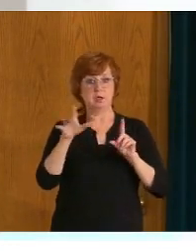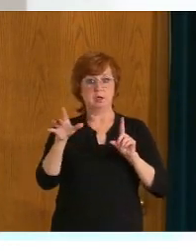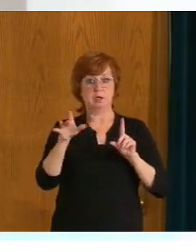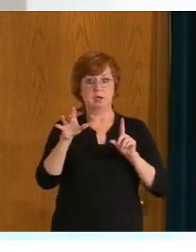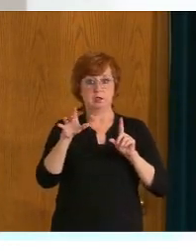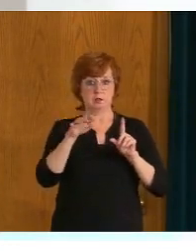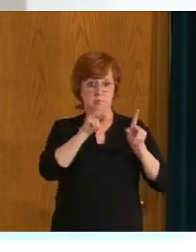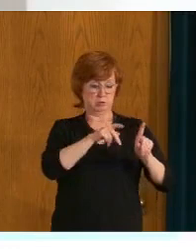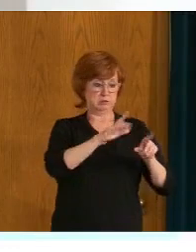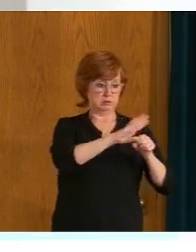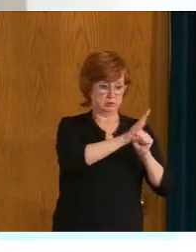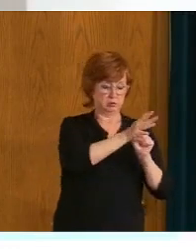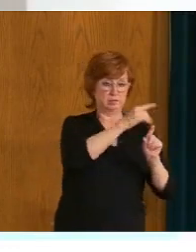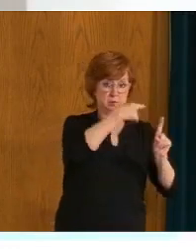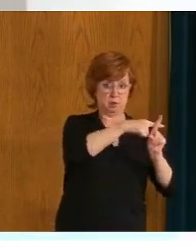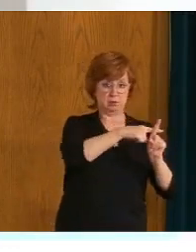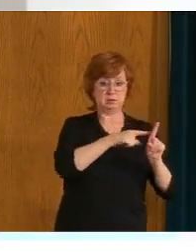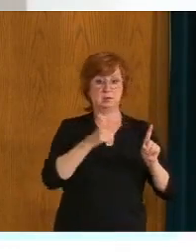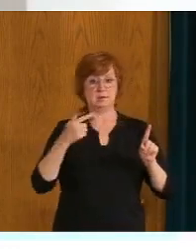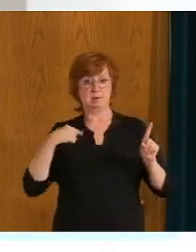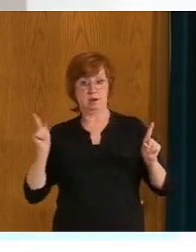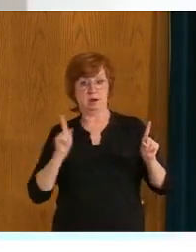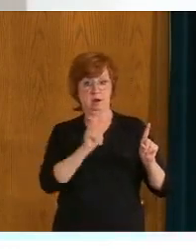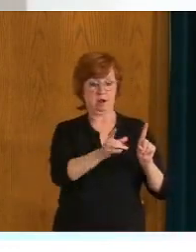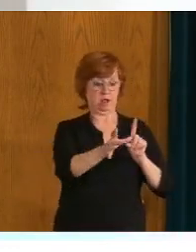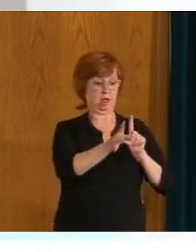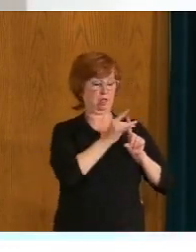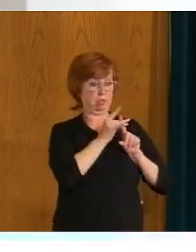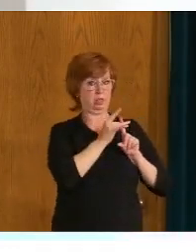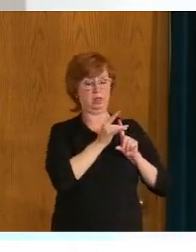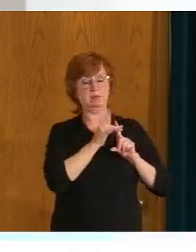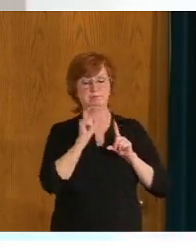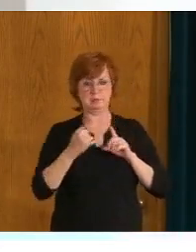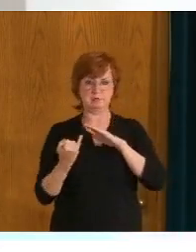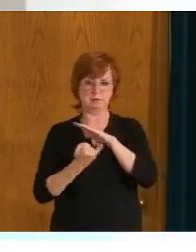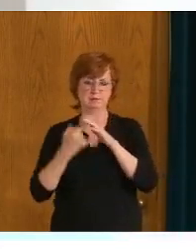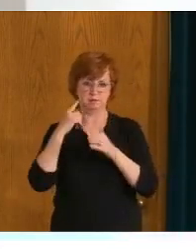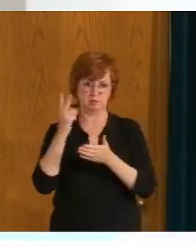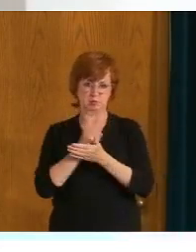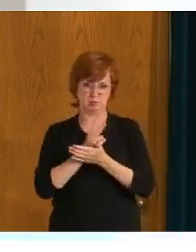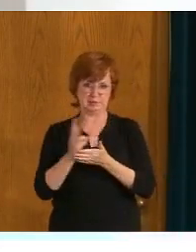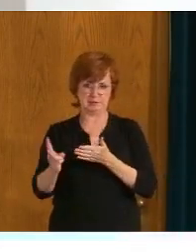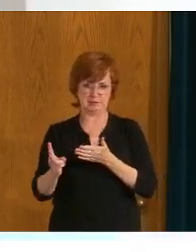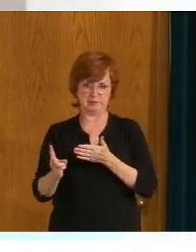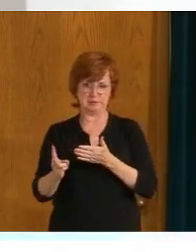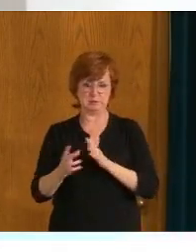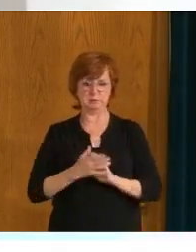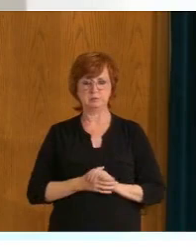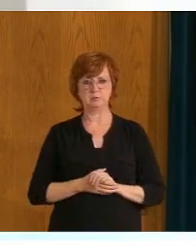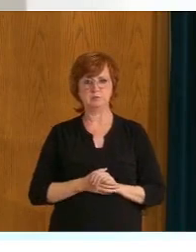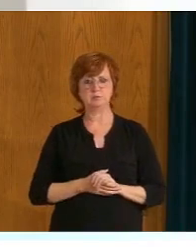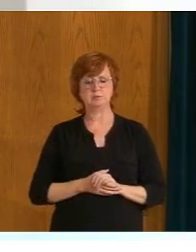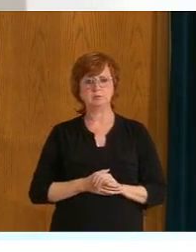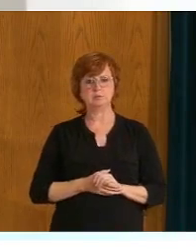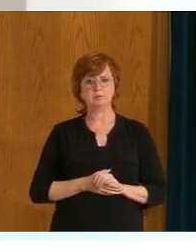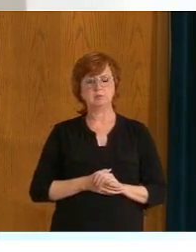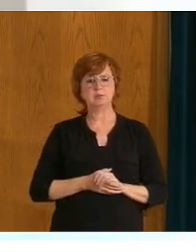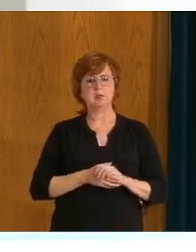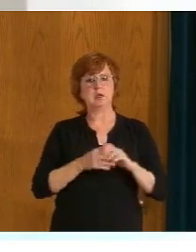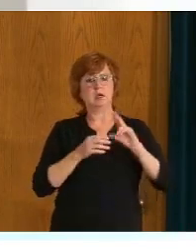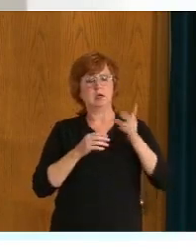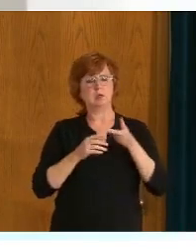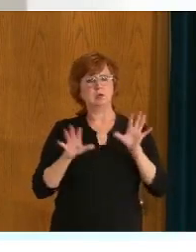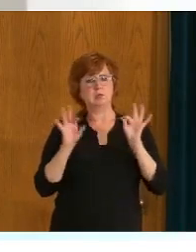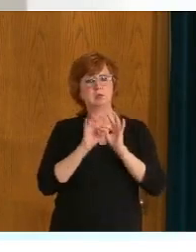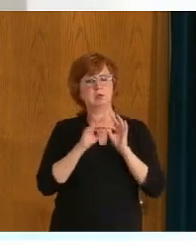least two weeks. And testing will continue to play a vital role in early identification of outbreaks. You know, we have had a few